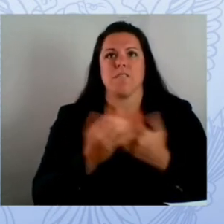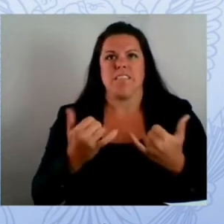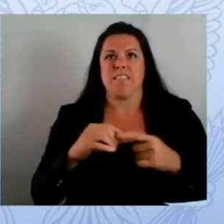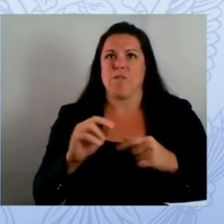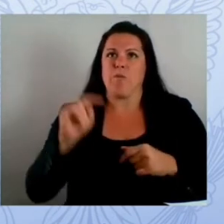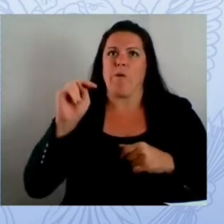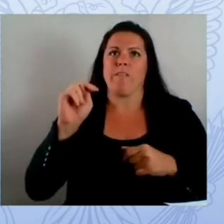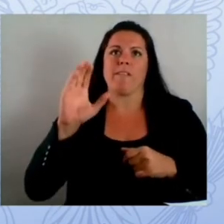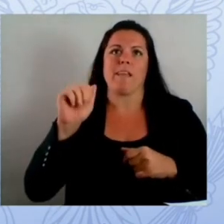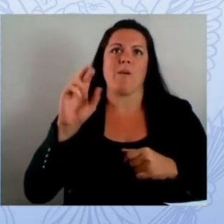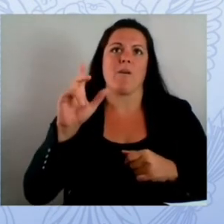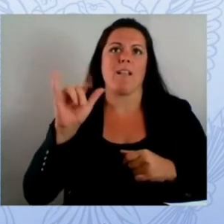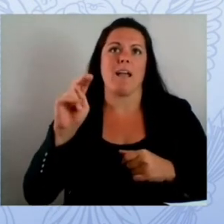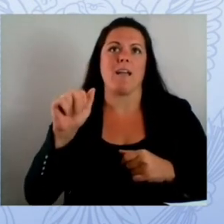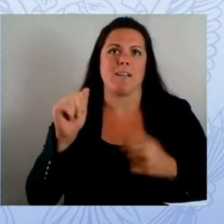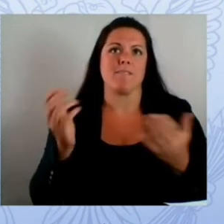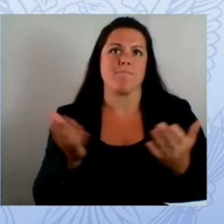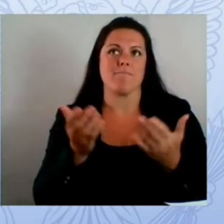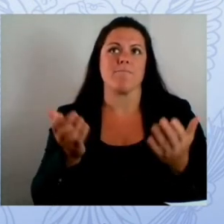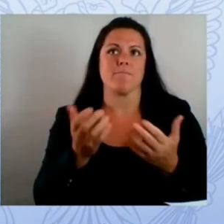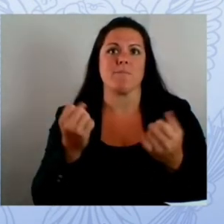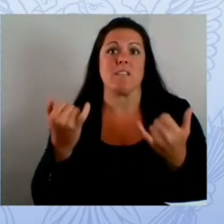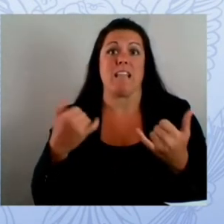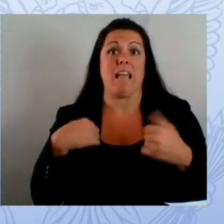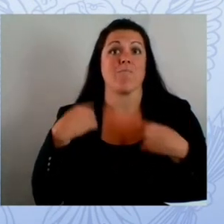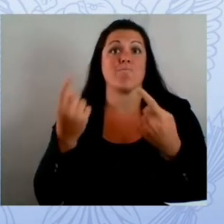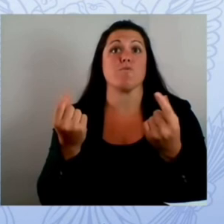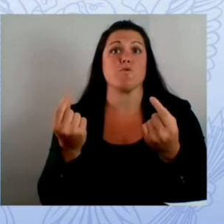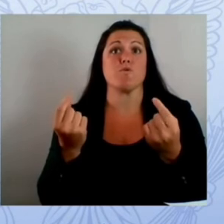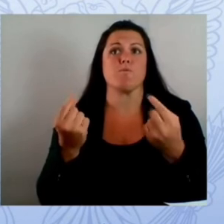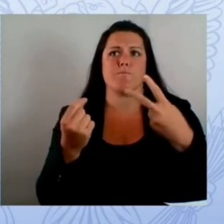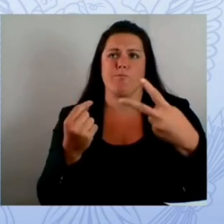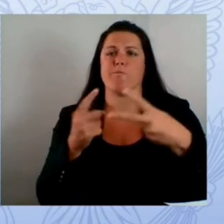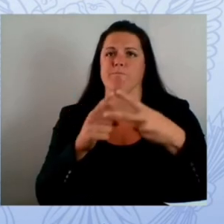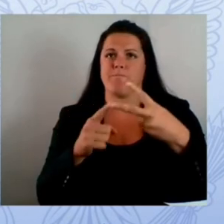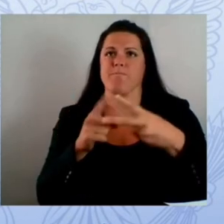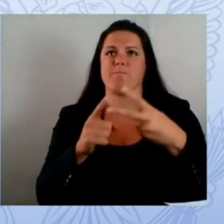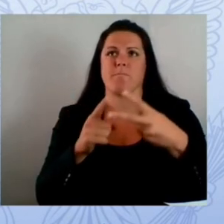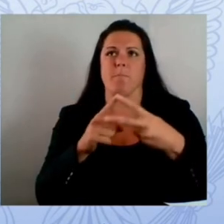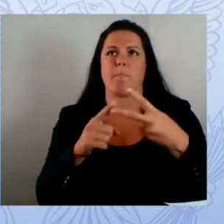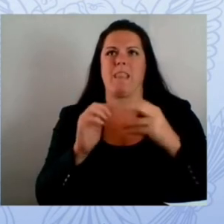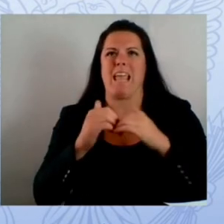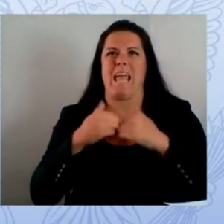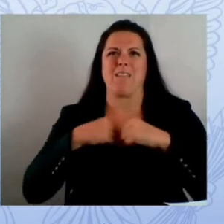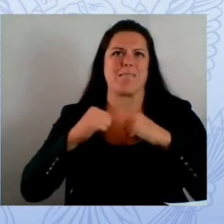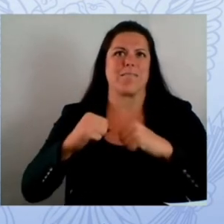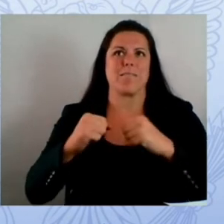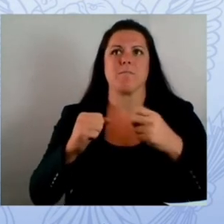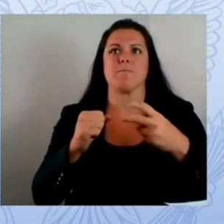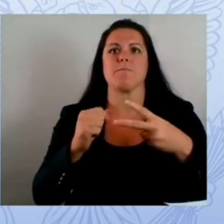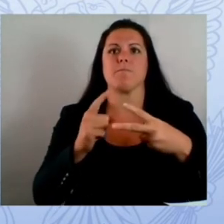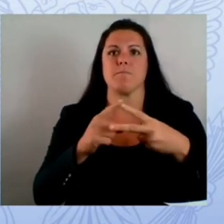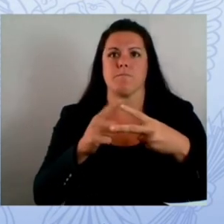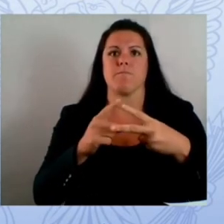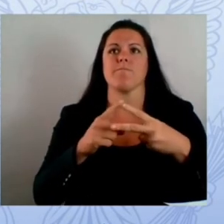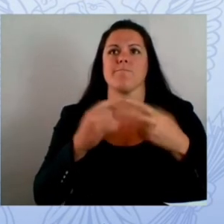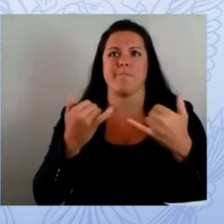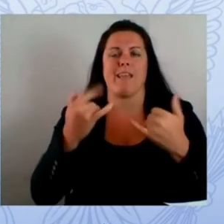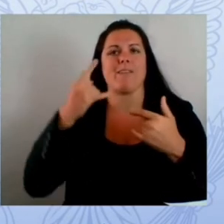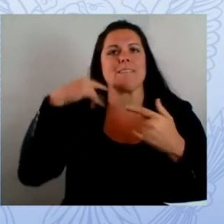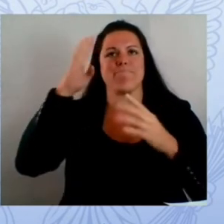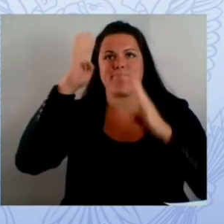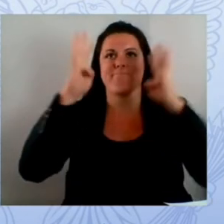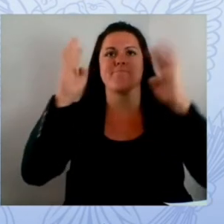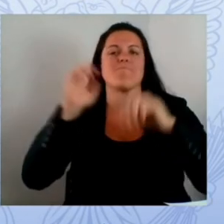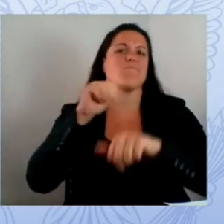combat that north carolina has created the joint cyber security task force um and like we heard earlier you need